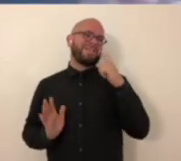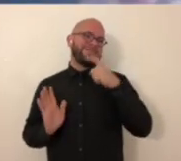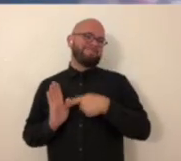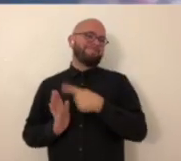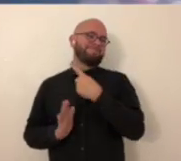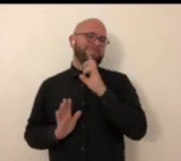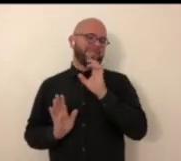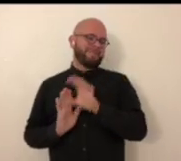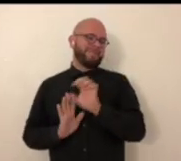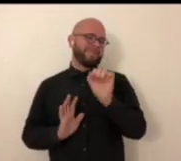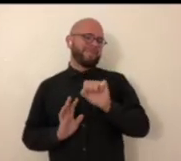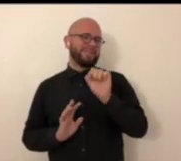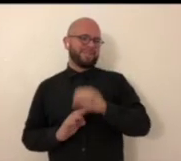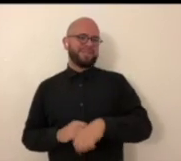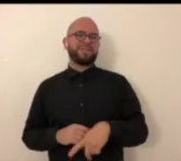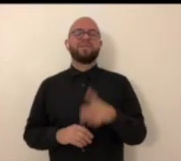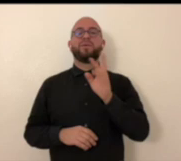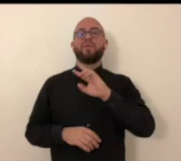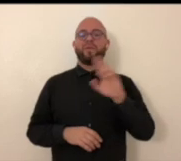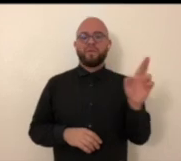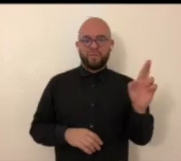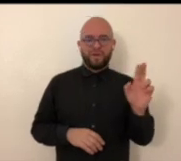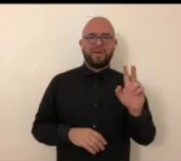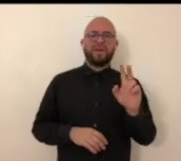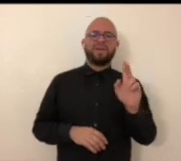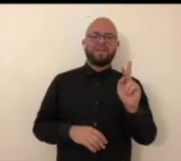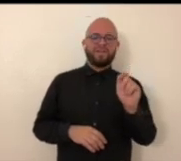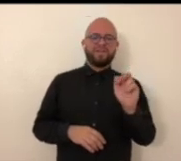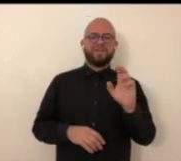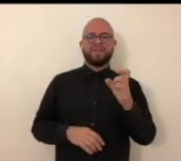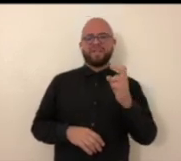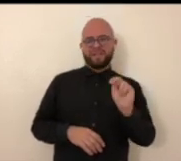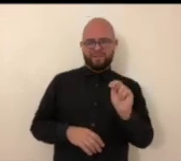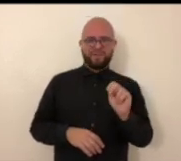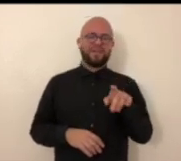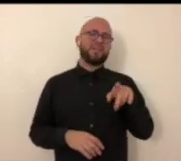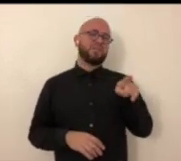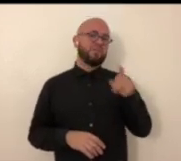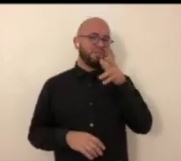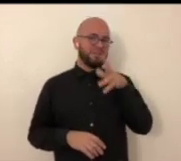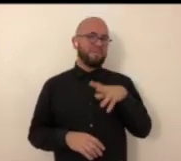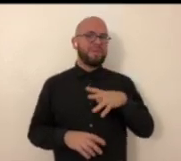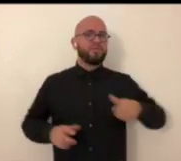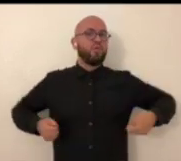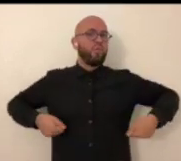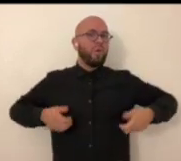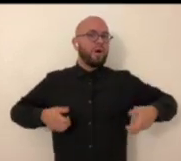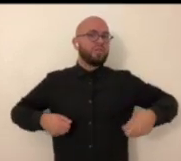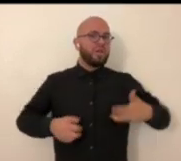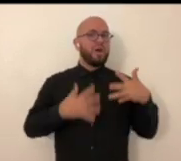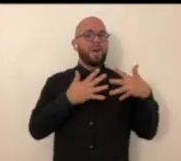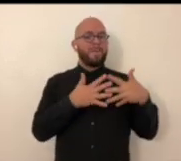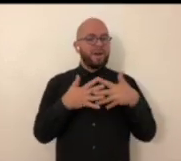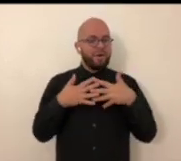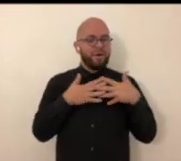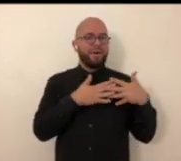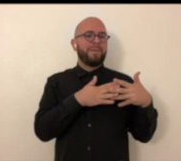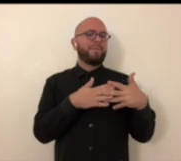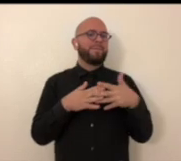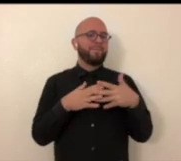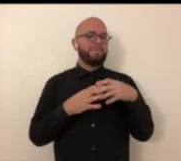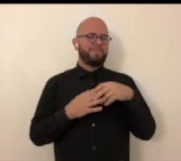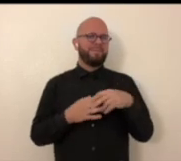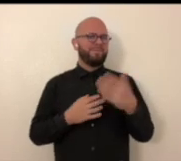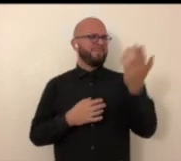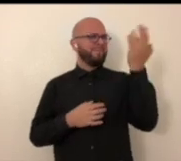you'll see. Well, that helps. You can kind of see it, I think. Yes. So on the right is Karen, and she